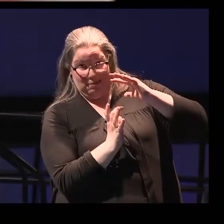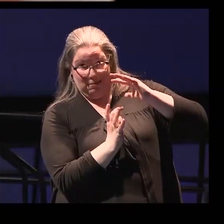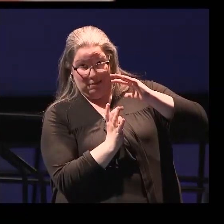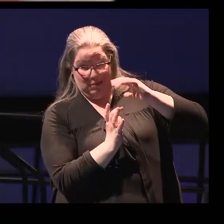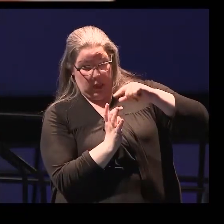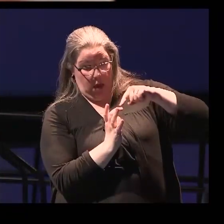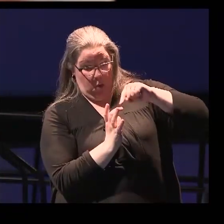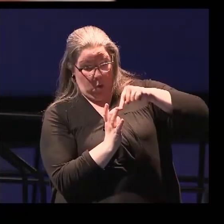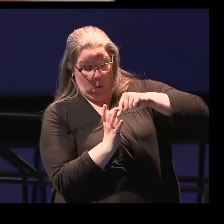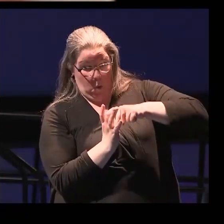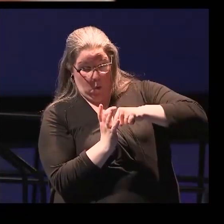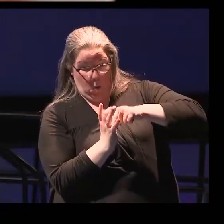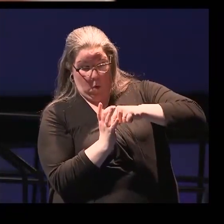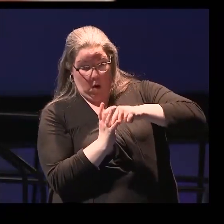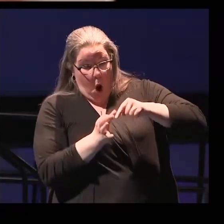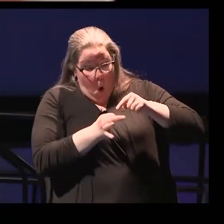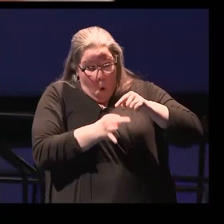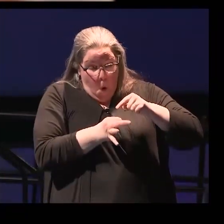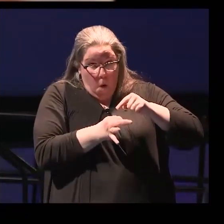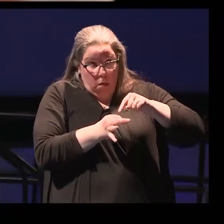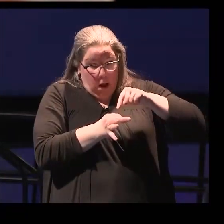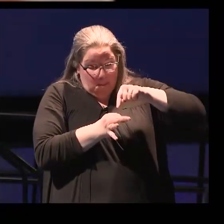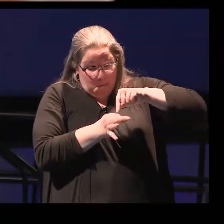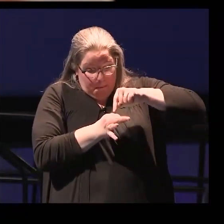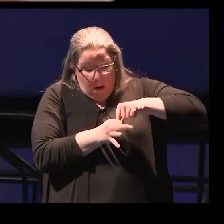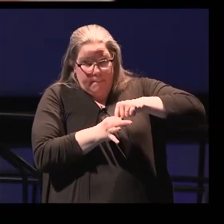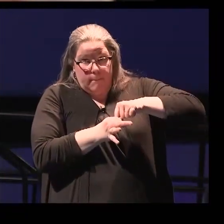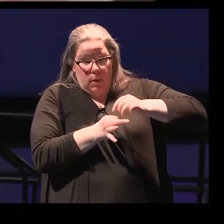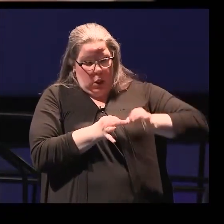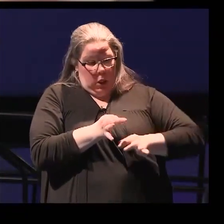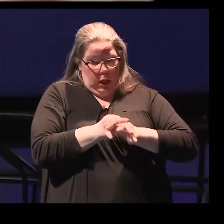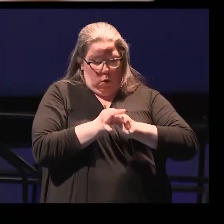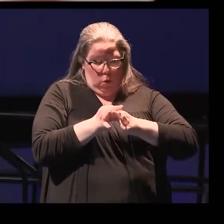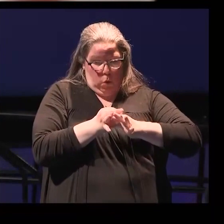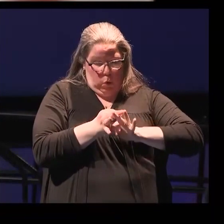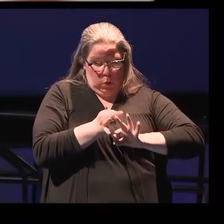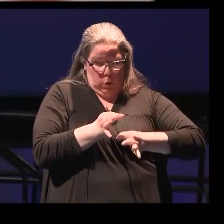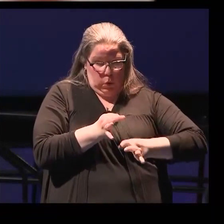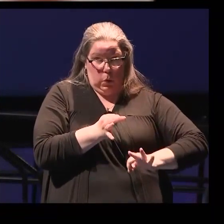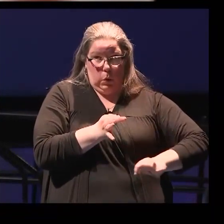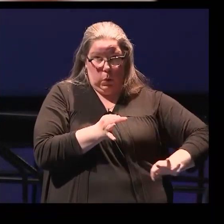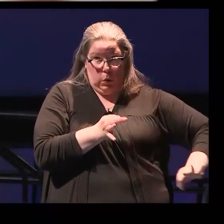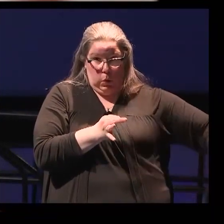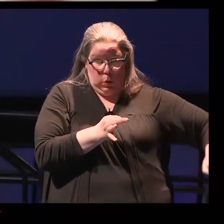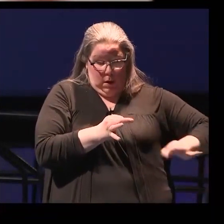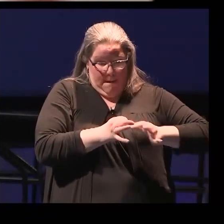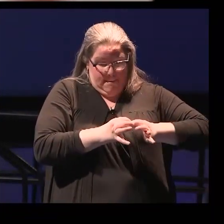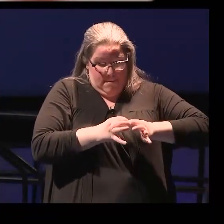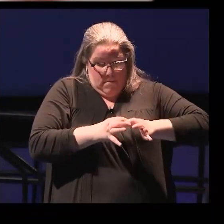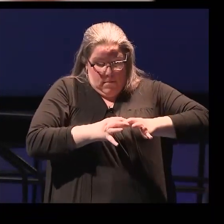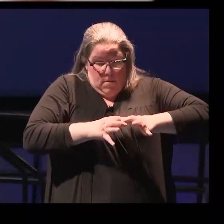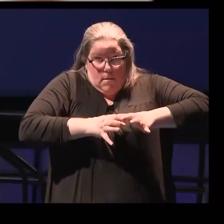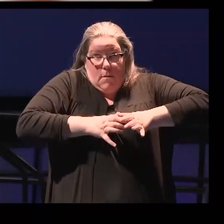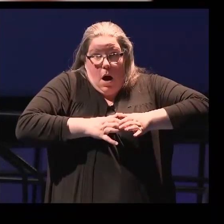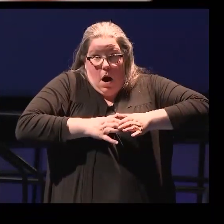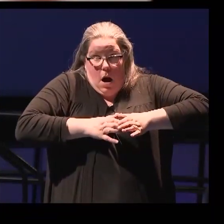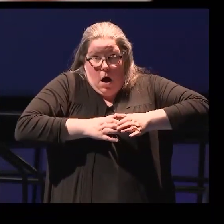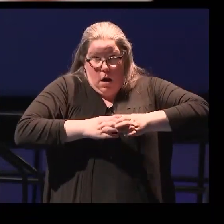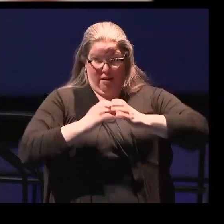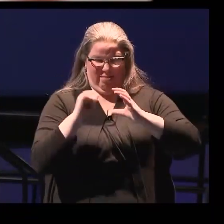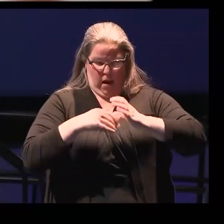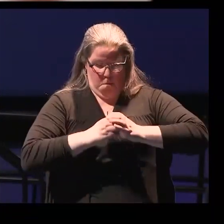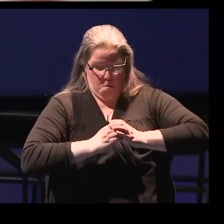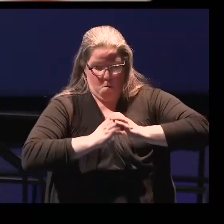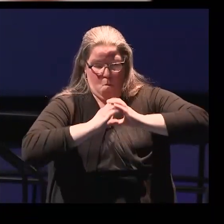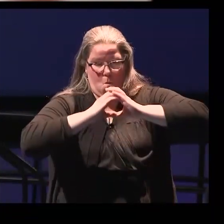poke a hole in the bottom of the third ventricle and then expand it out so that more fluid can flow through it and